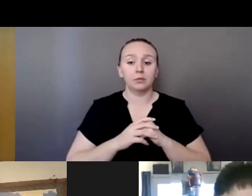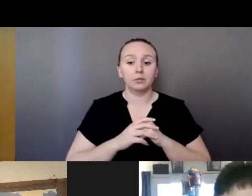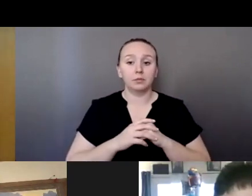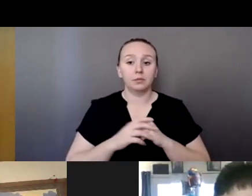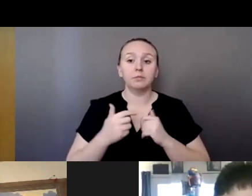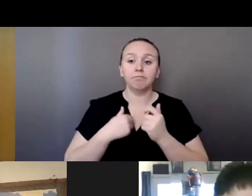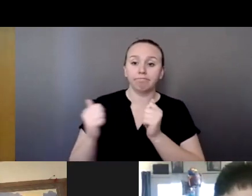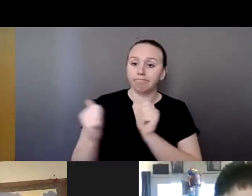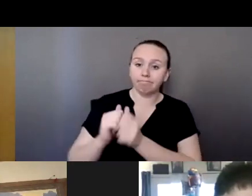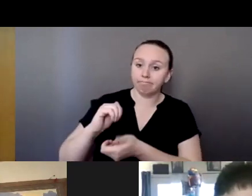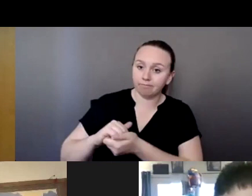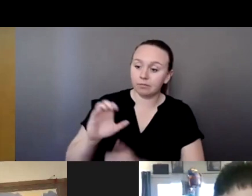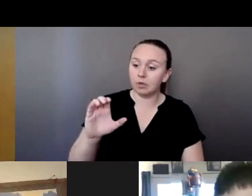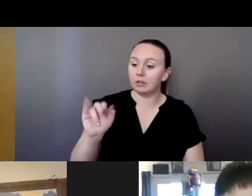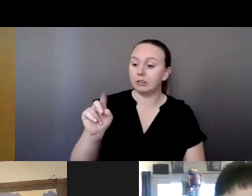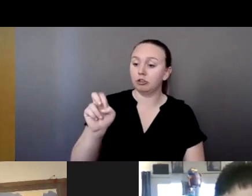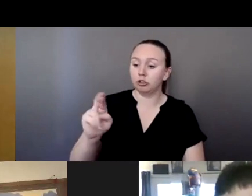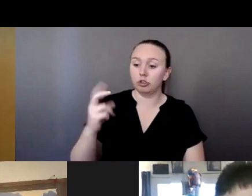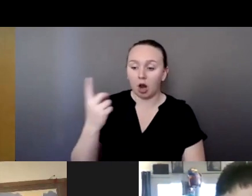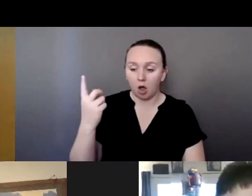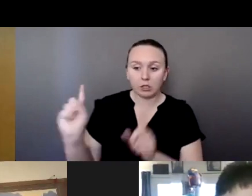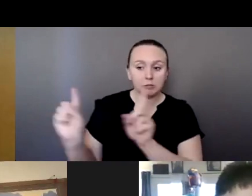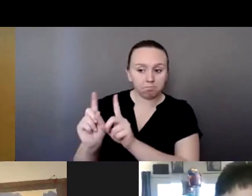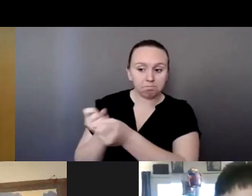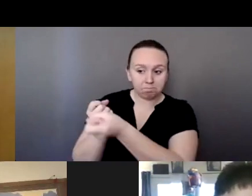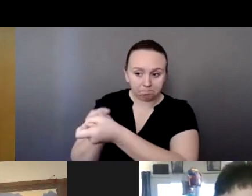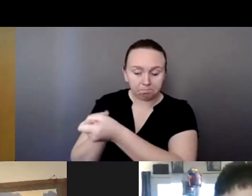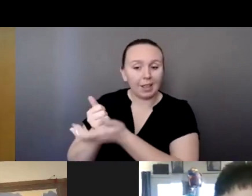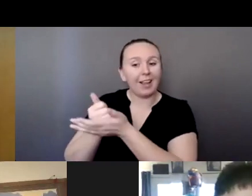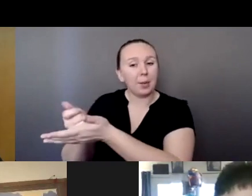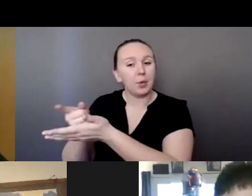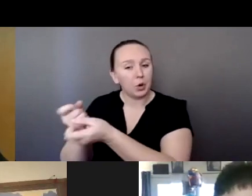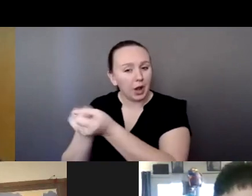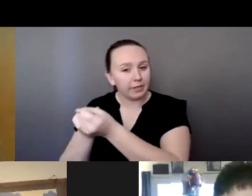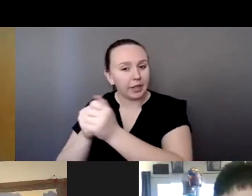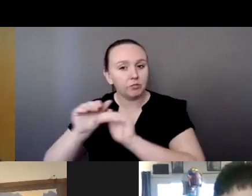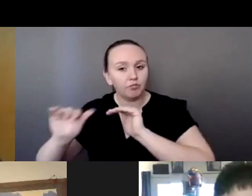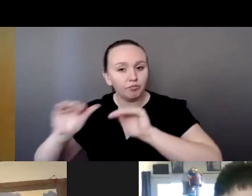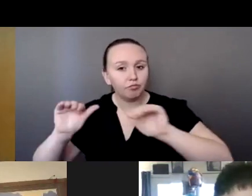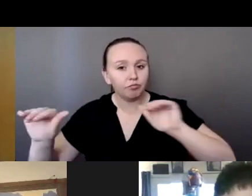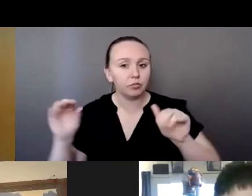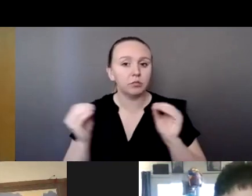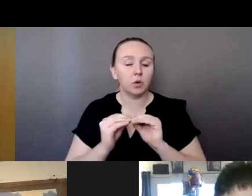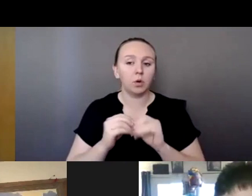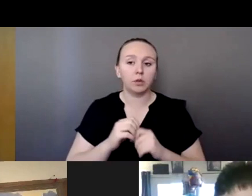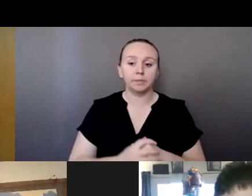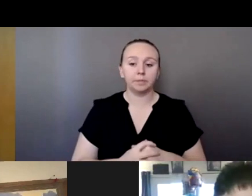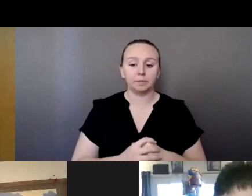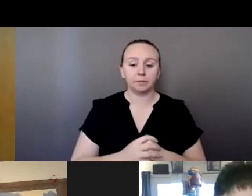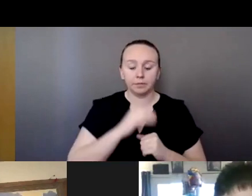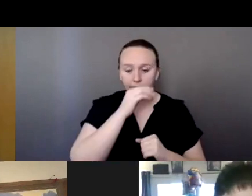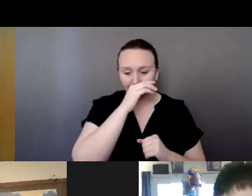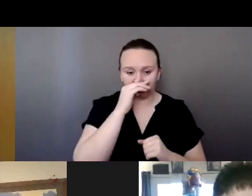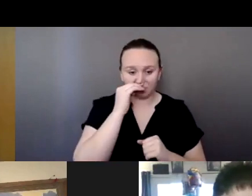you know, I'm always by her side to help her advocate. And we see a lot of stuff or